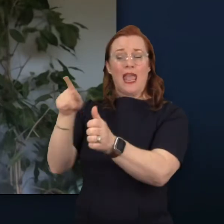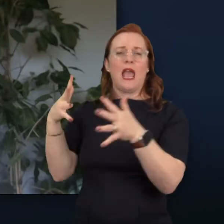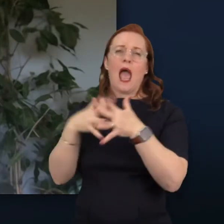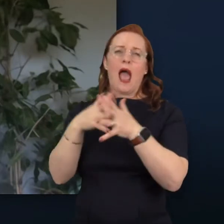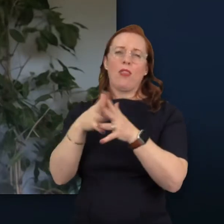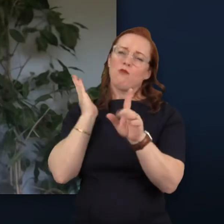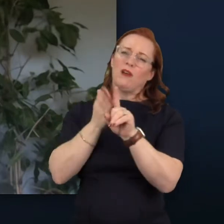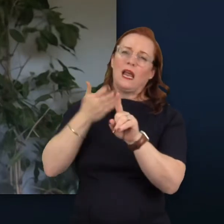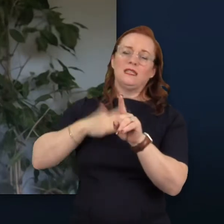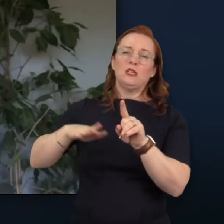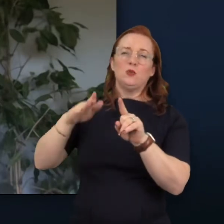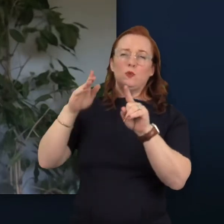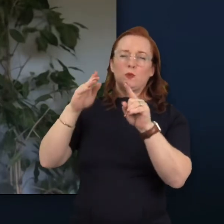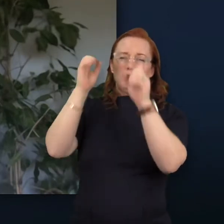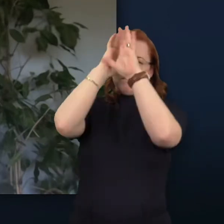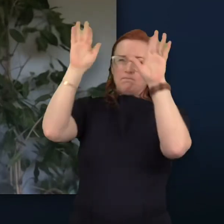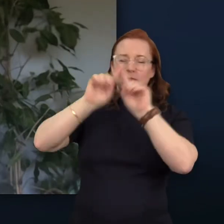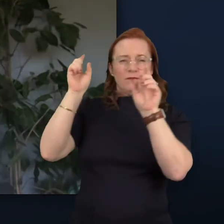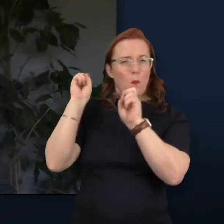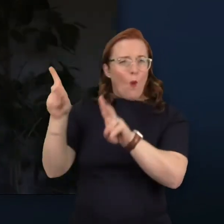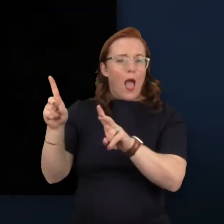work better, gain together.